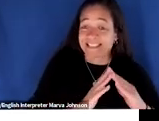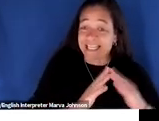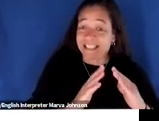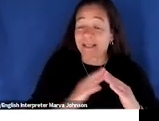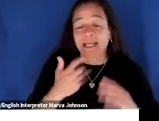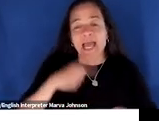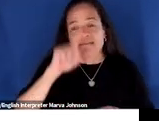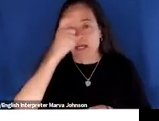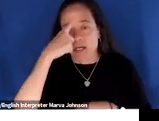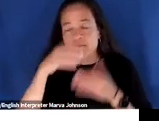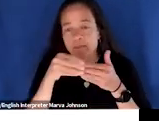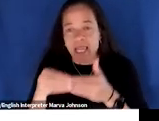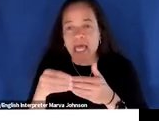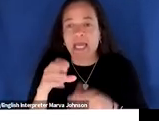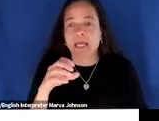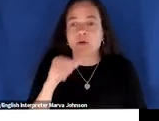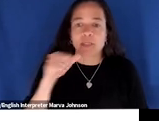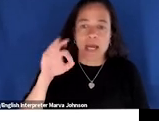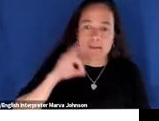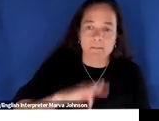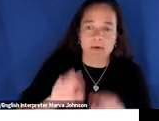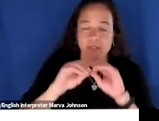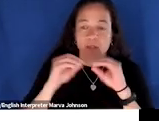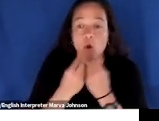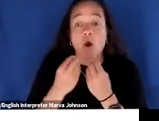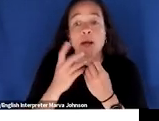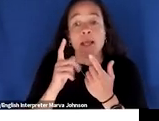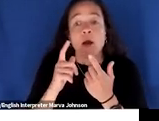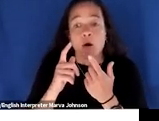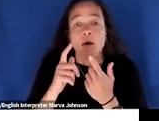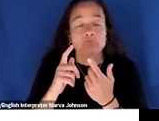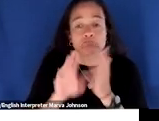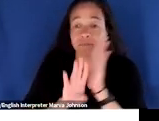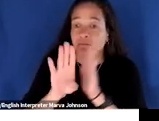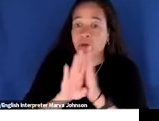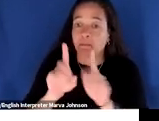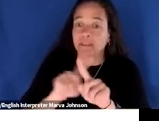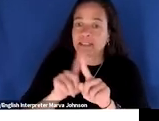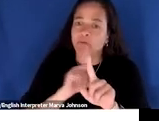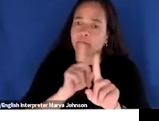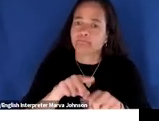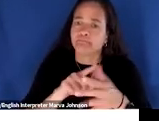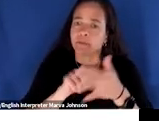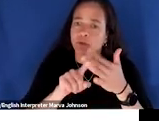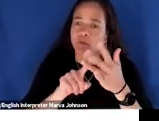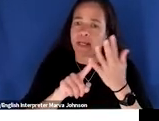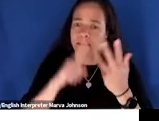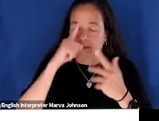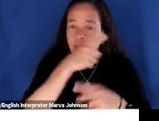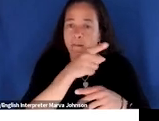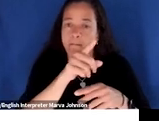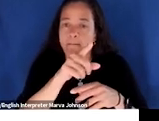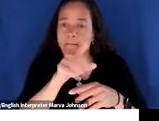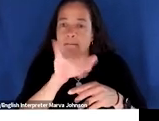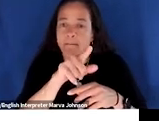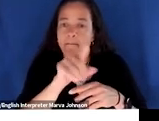non-profit organizations are developing directives for organizations you know how can you know when you're greenwashing when you're